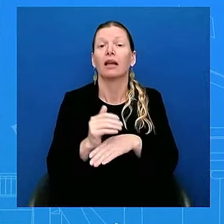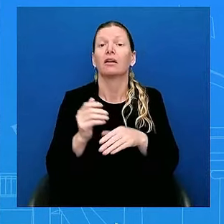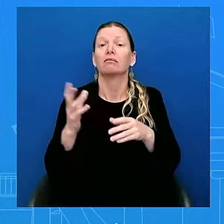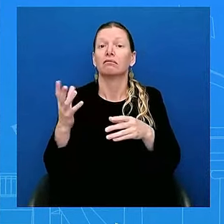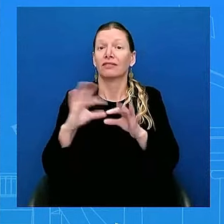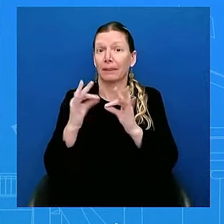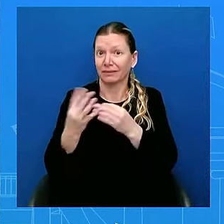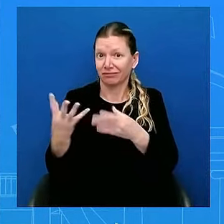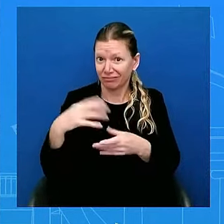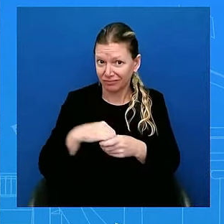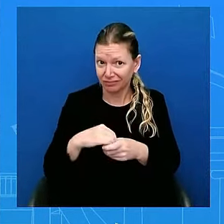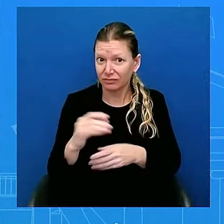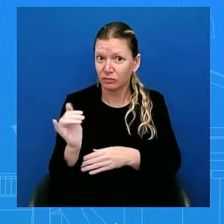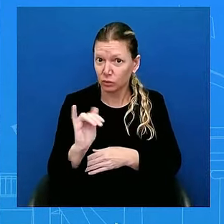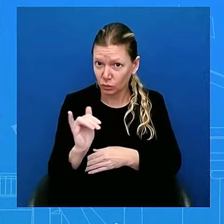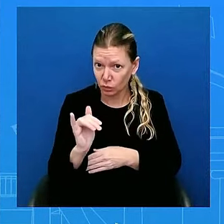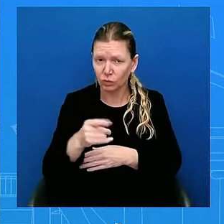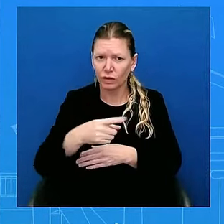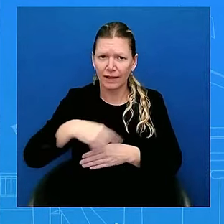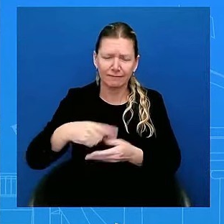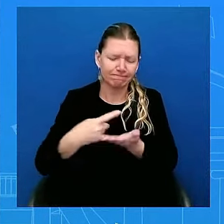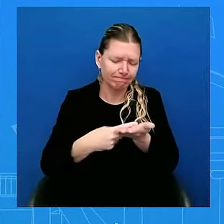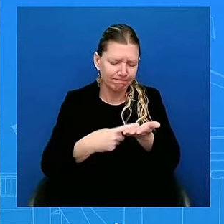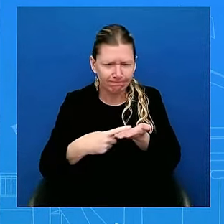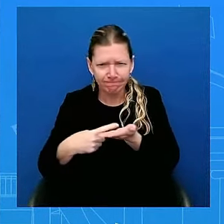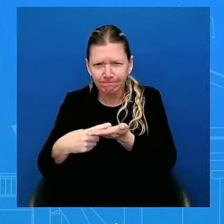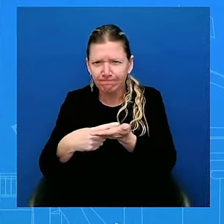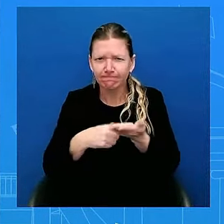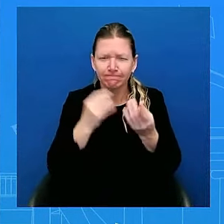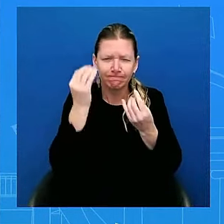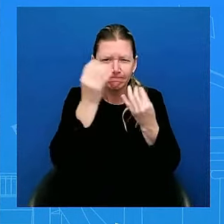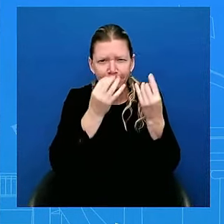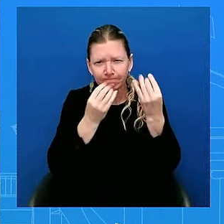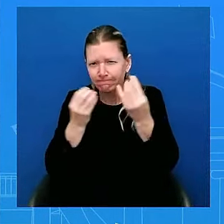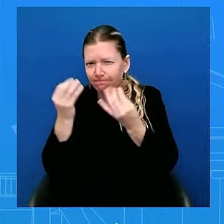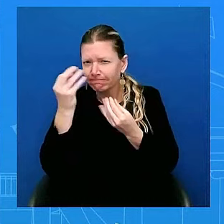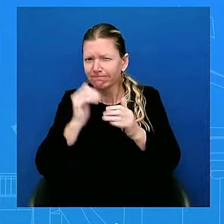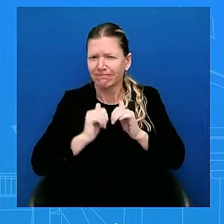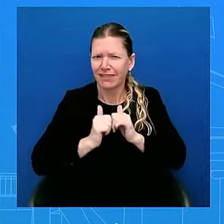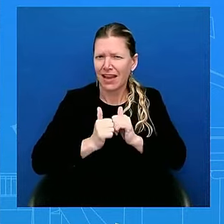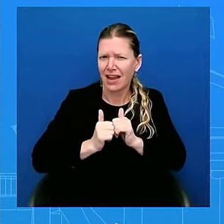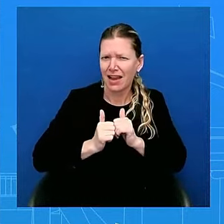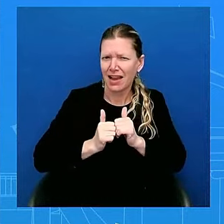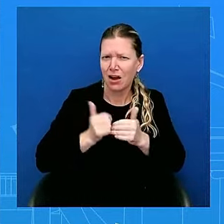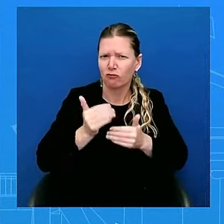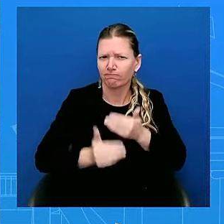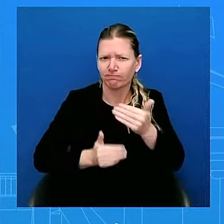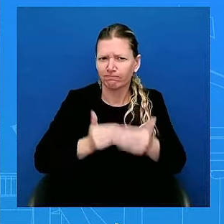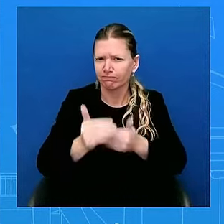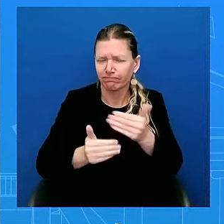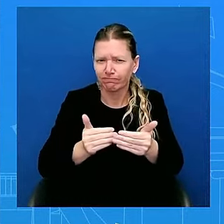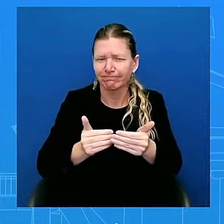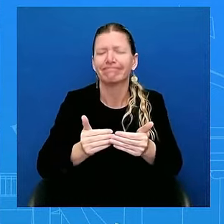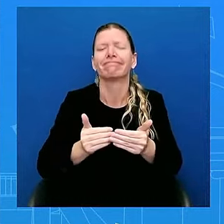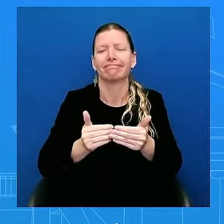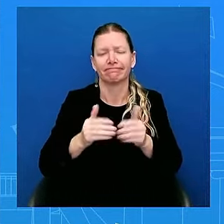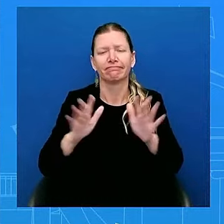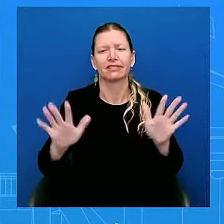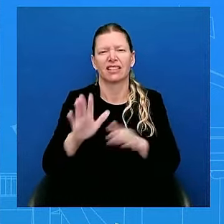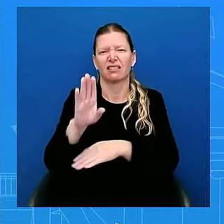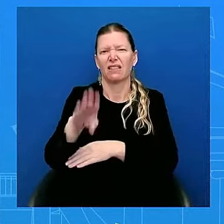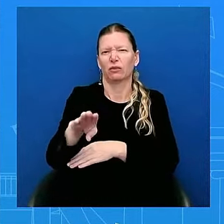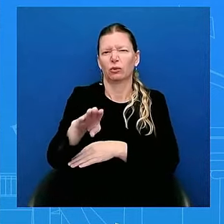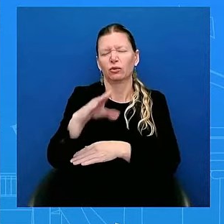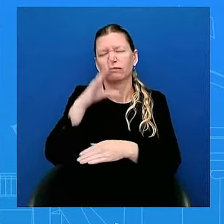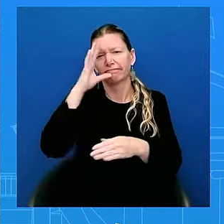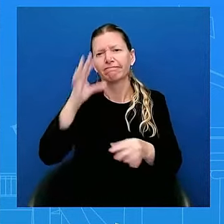thinking through how to move forward. Sunday afternoon, he made that decision. It was in a very short period of time, as you can